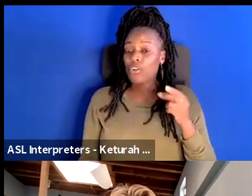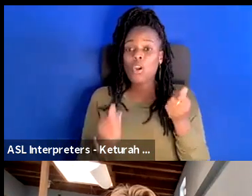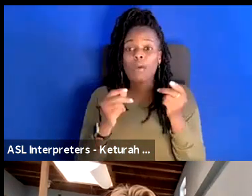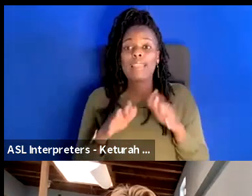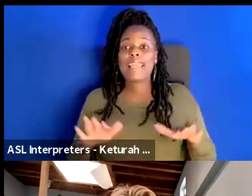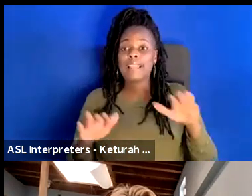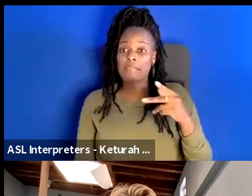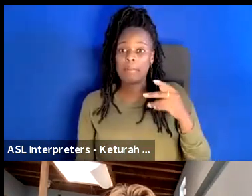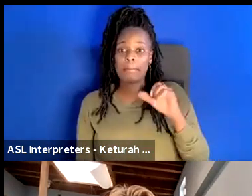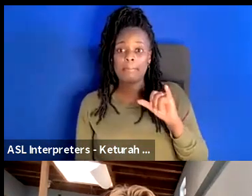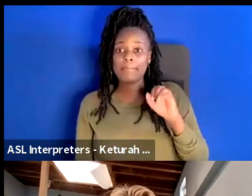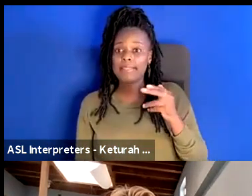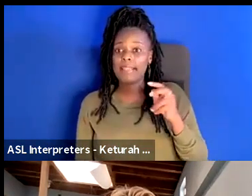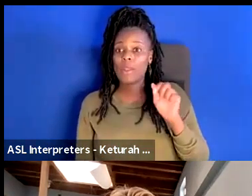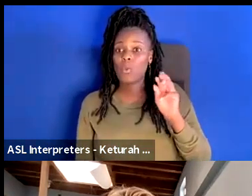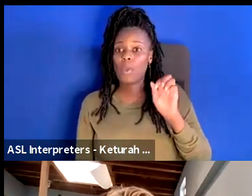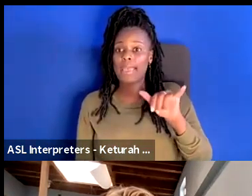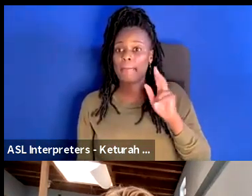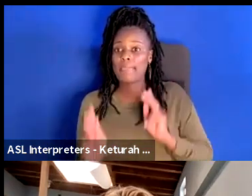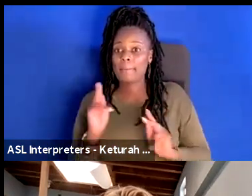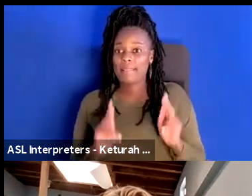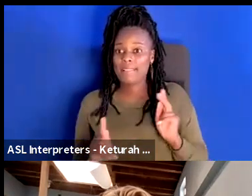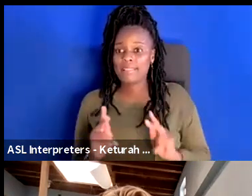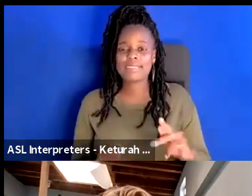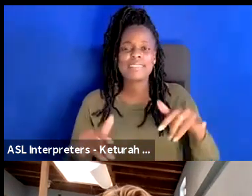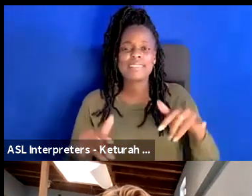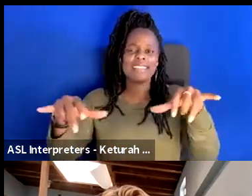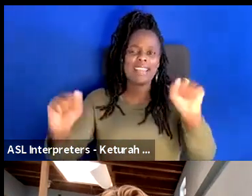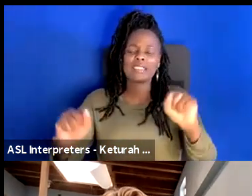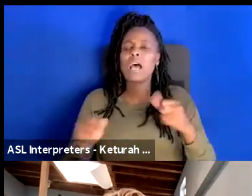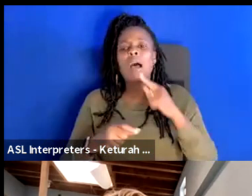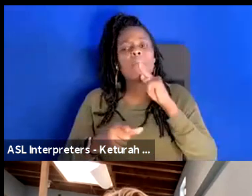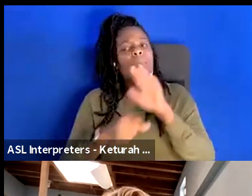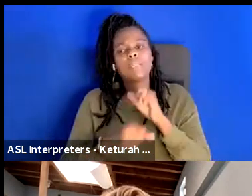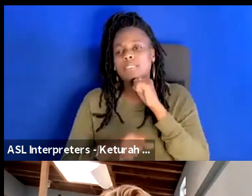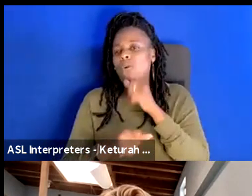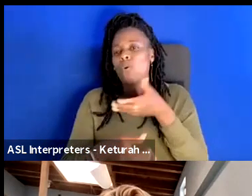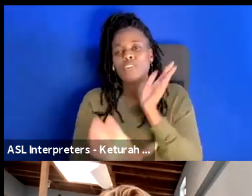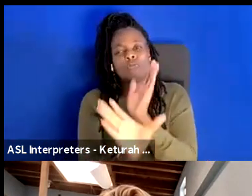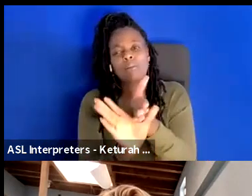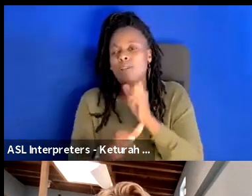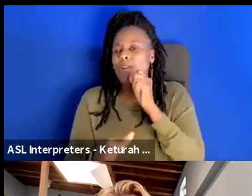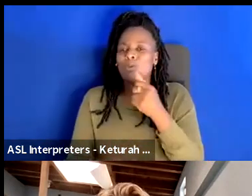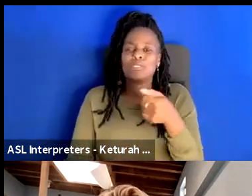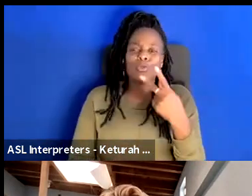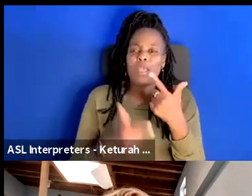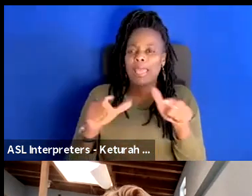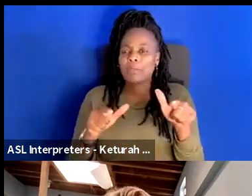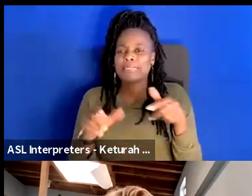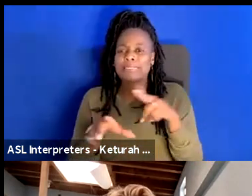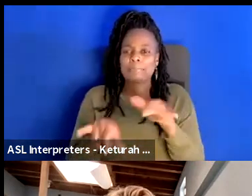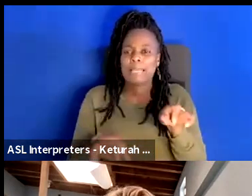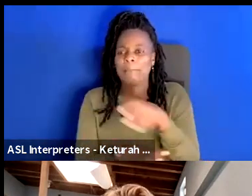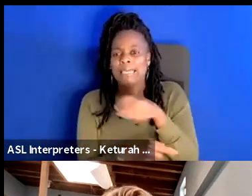of the Piscataway people. Yes. I promise I won't interrupt y'all too much, because I know you're speaking two languages at the same time.